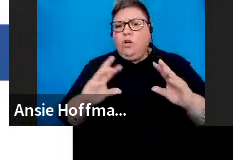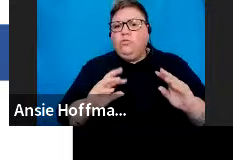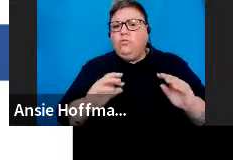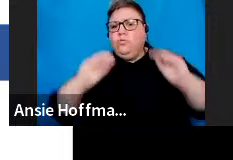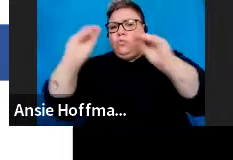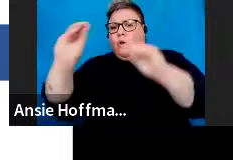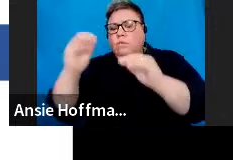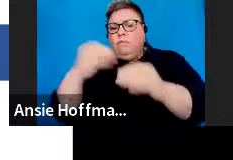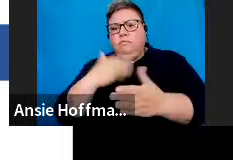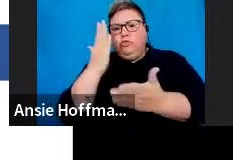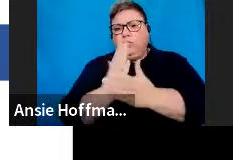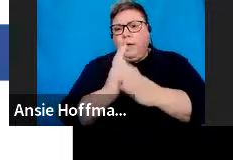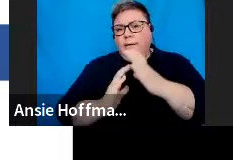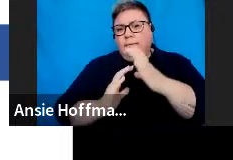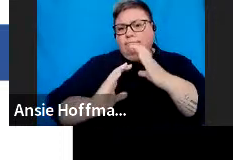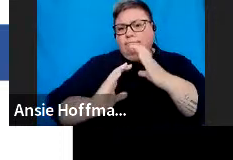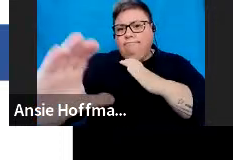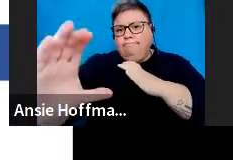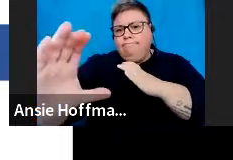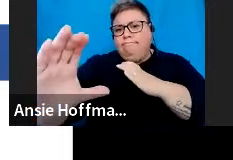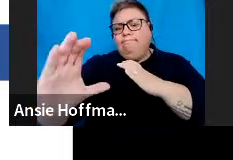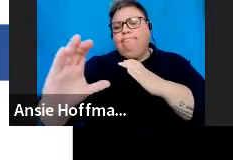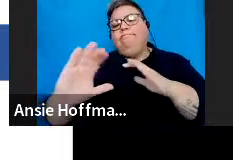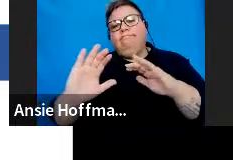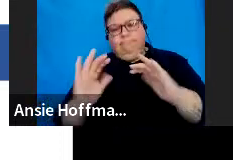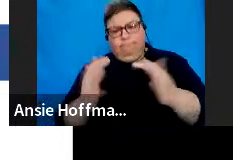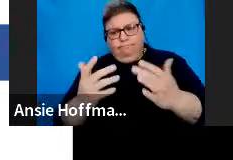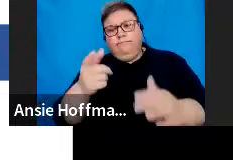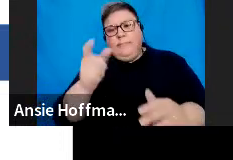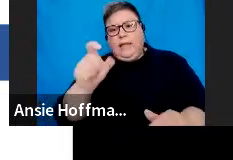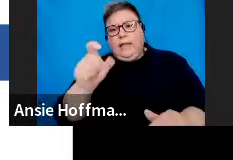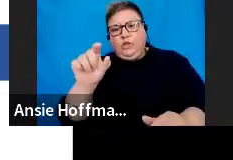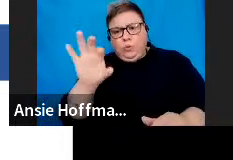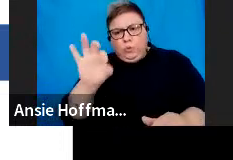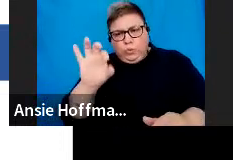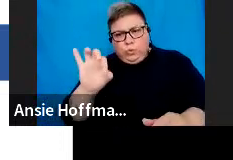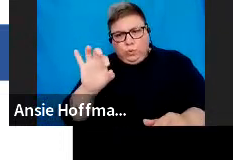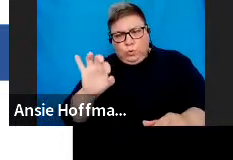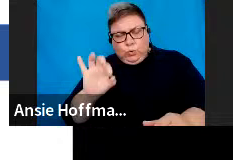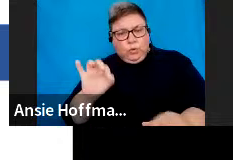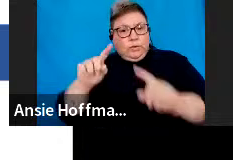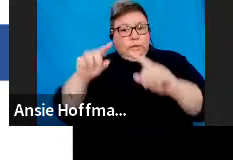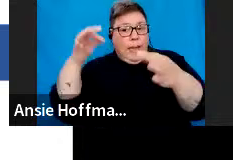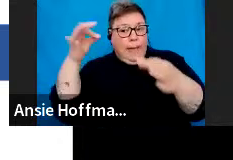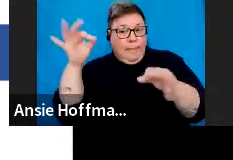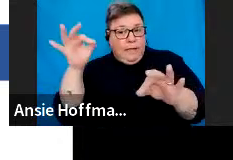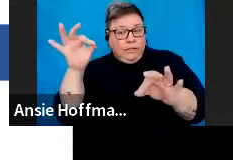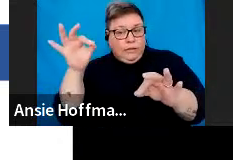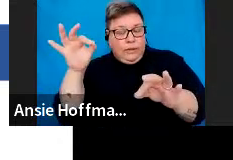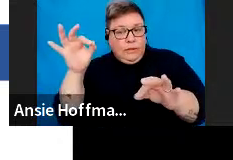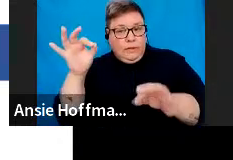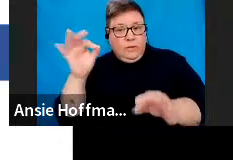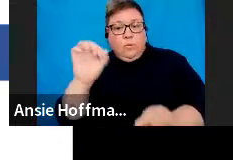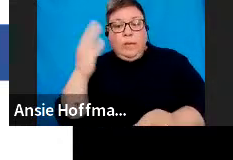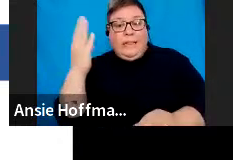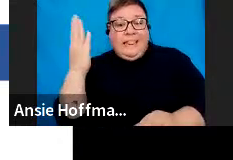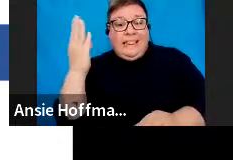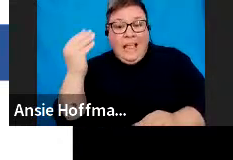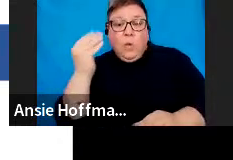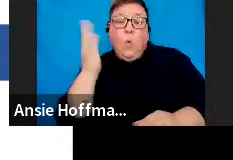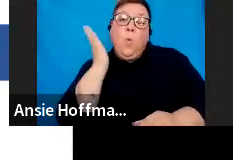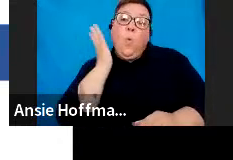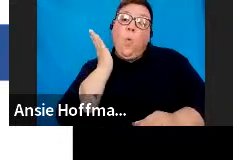non-member spouse is selected on the directive application form with a date of divorce